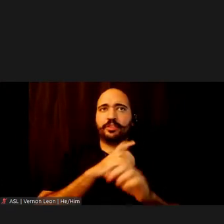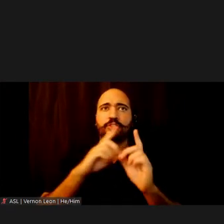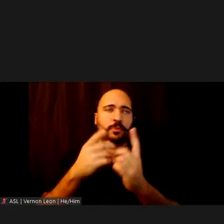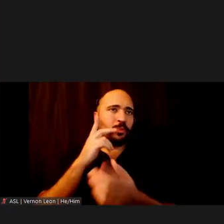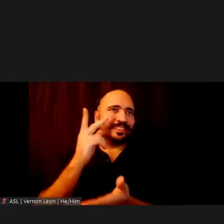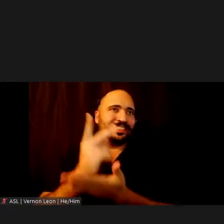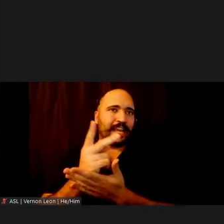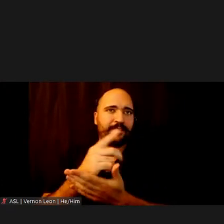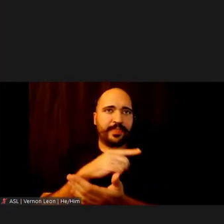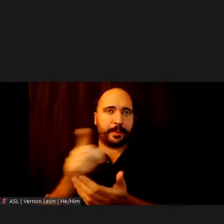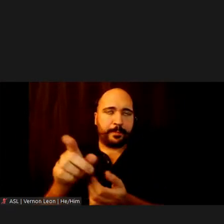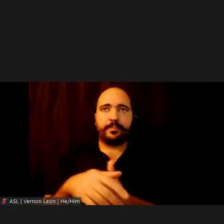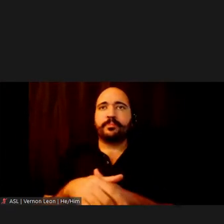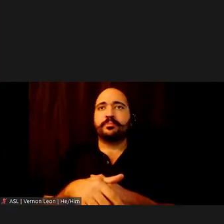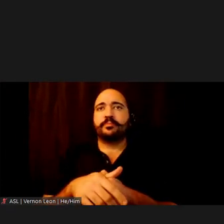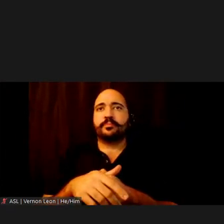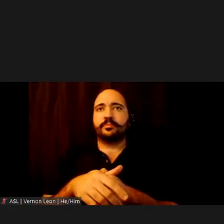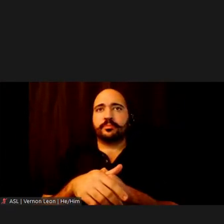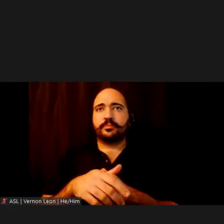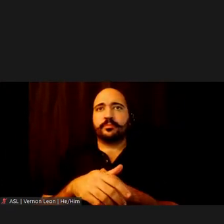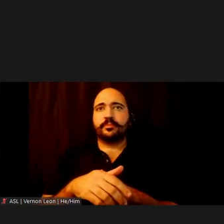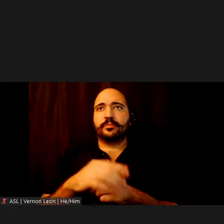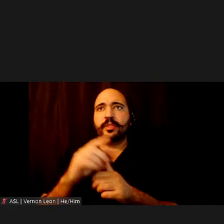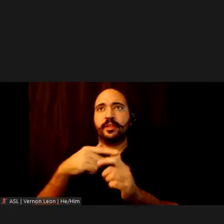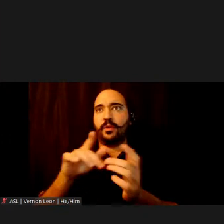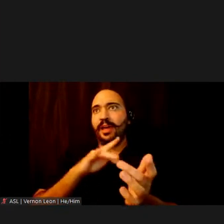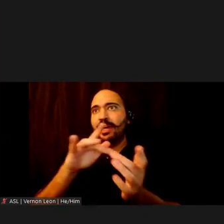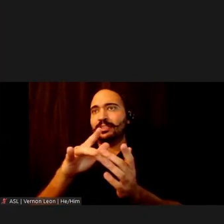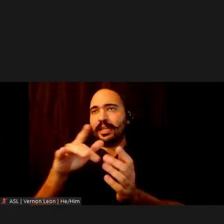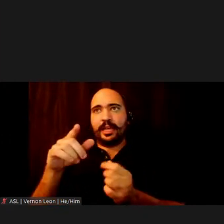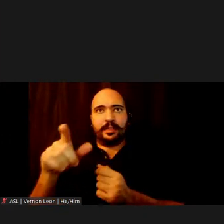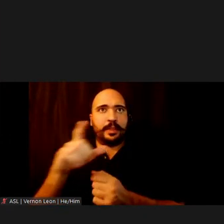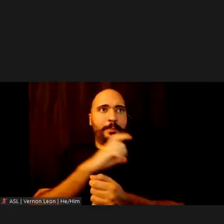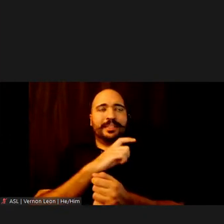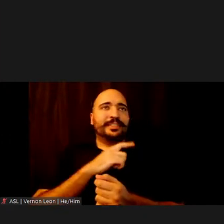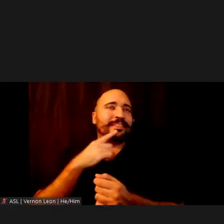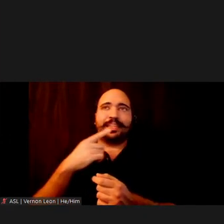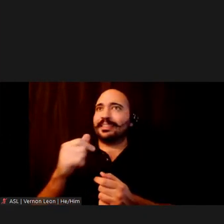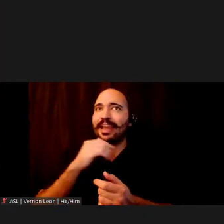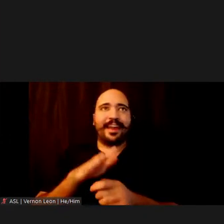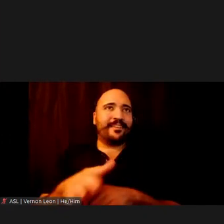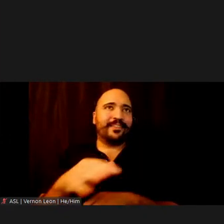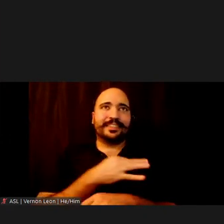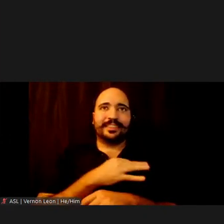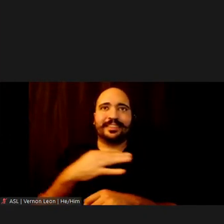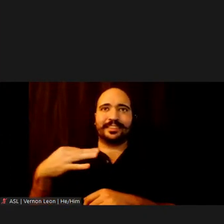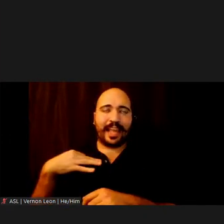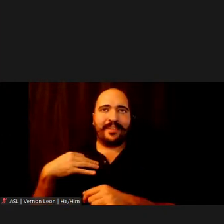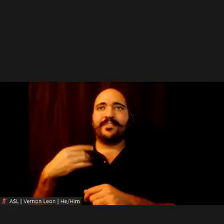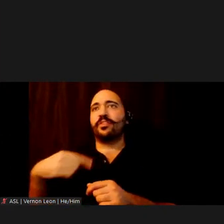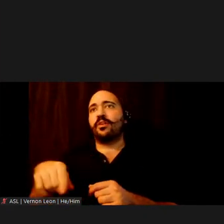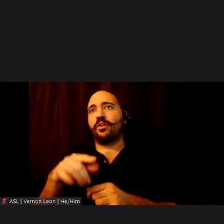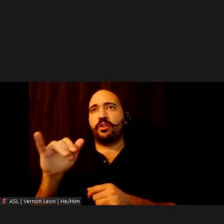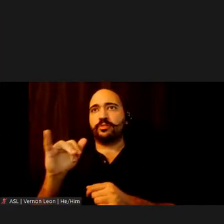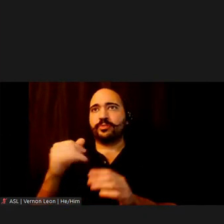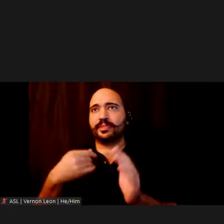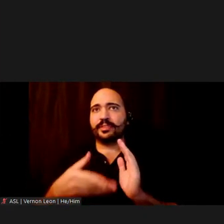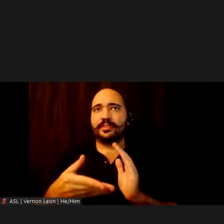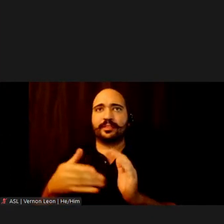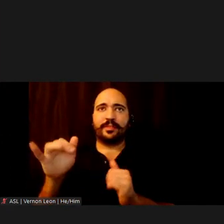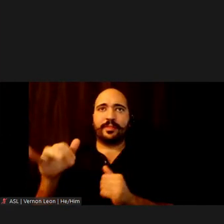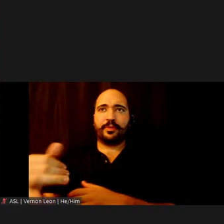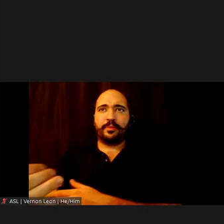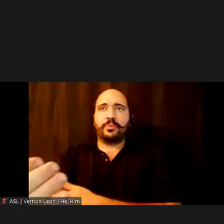ticket them. Then when you contact the New York City Police Department, they say they're too short staffed. And they also insinuate that